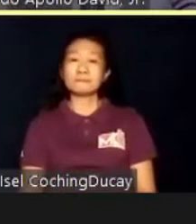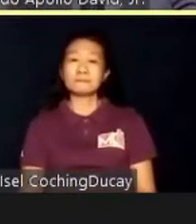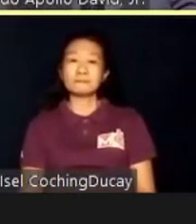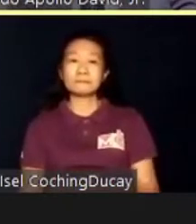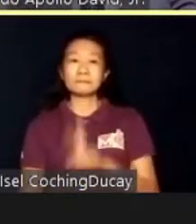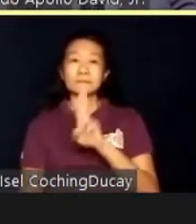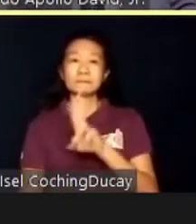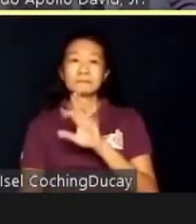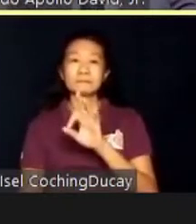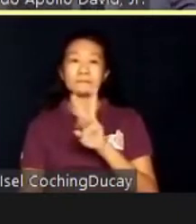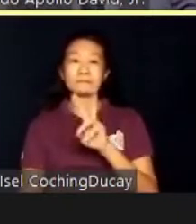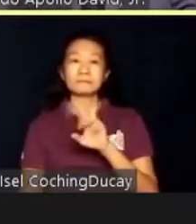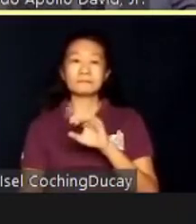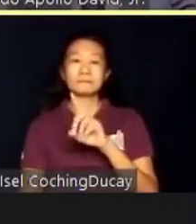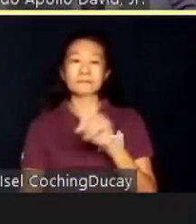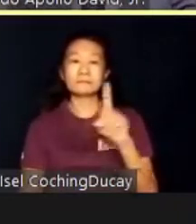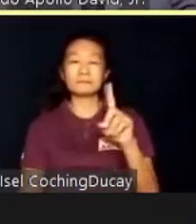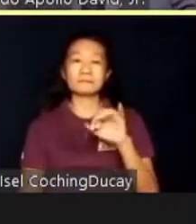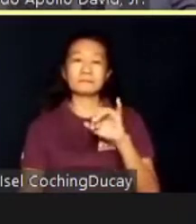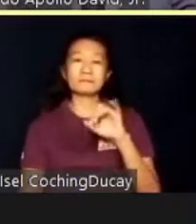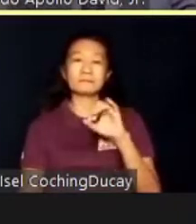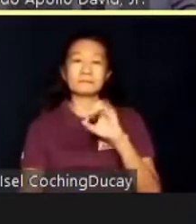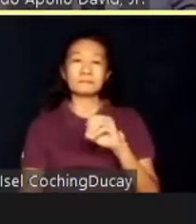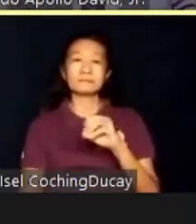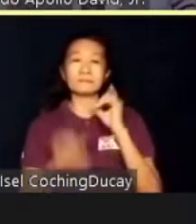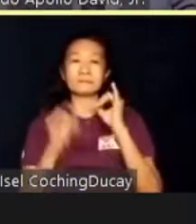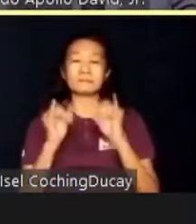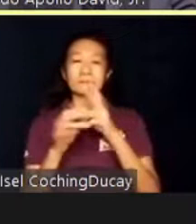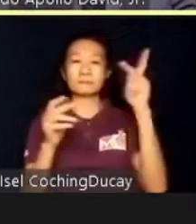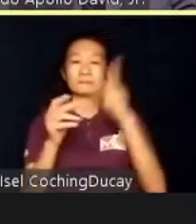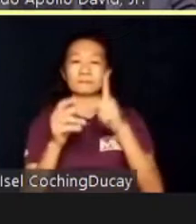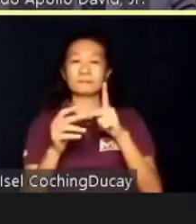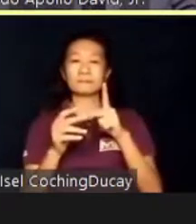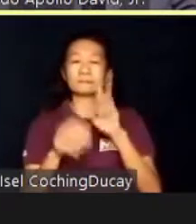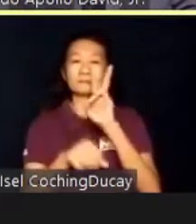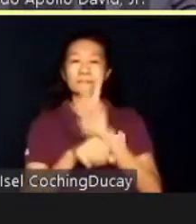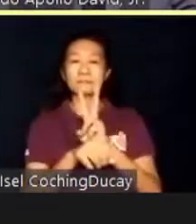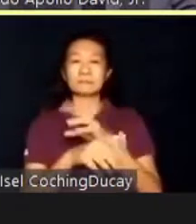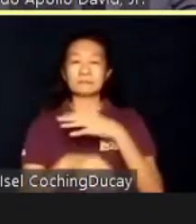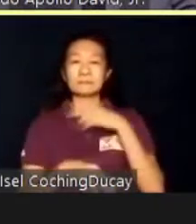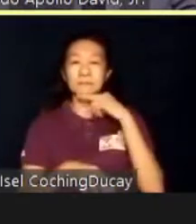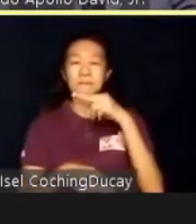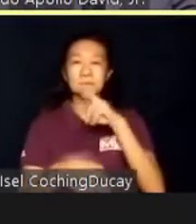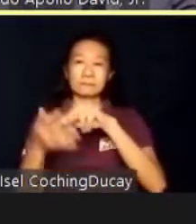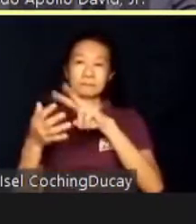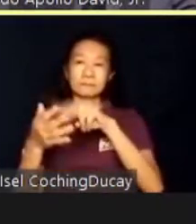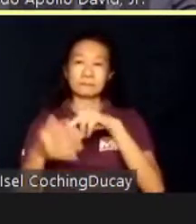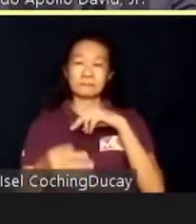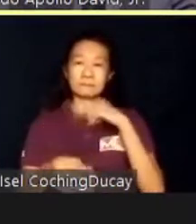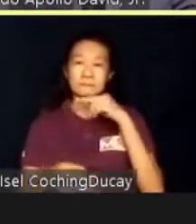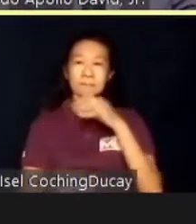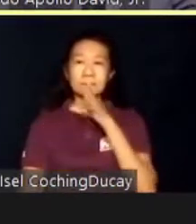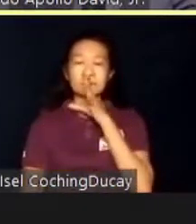RF-VII-2 is perfect to identify vocational interests of students who are non-readers and who are non-verbal.